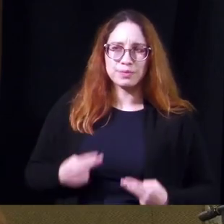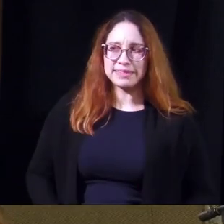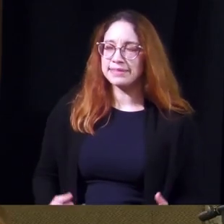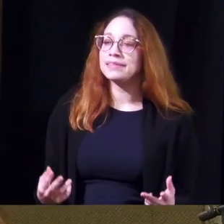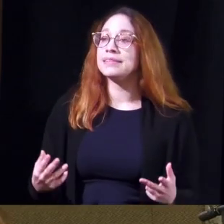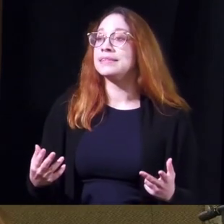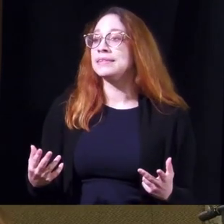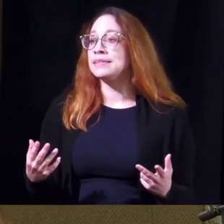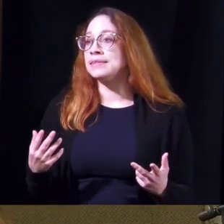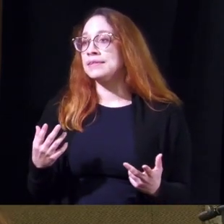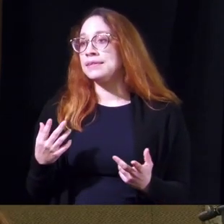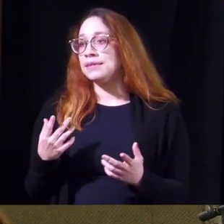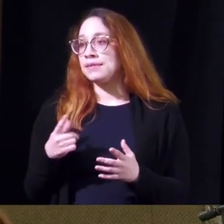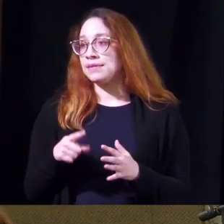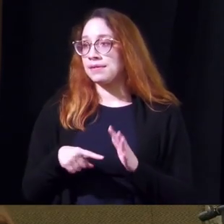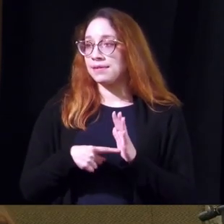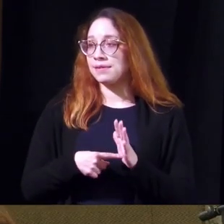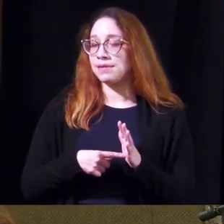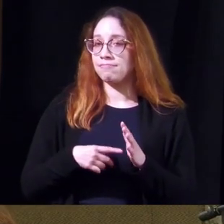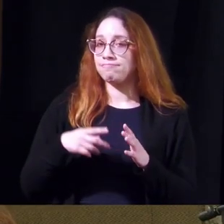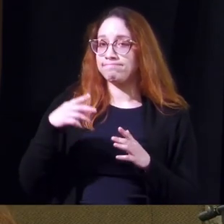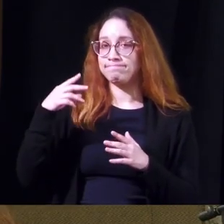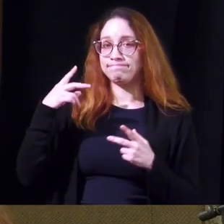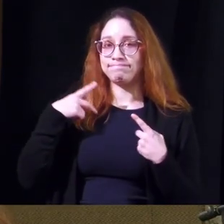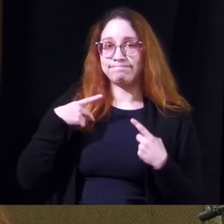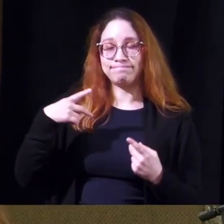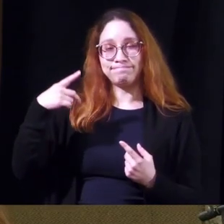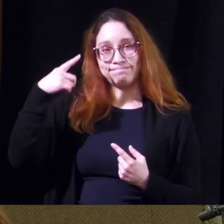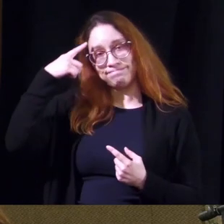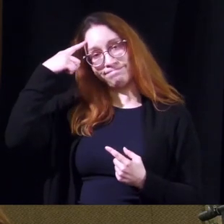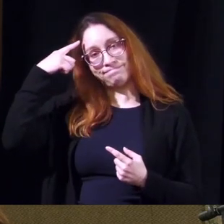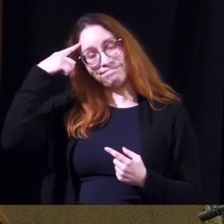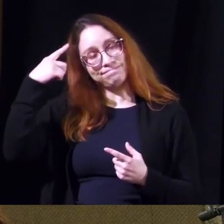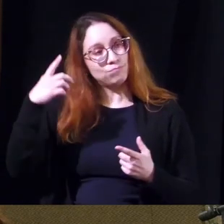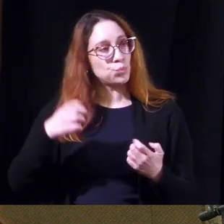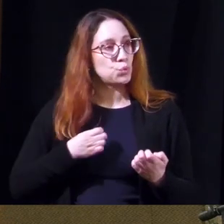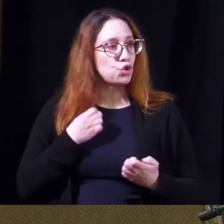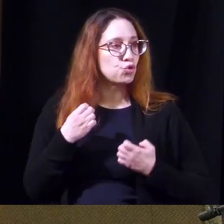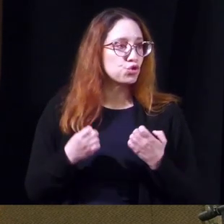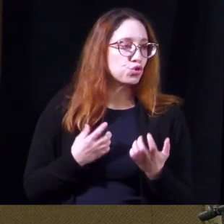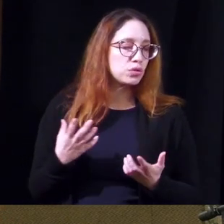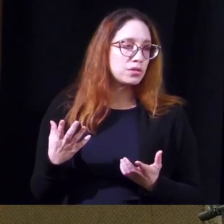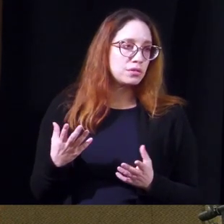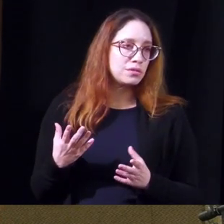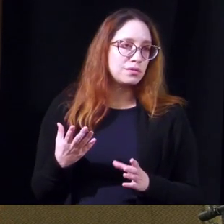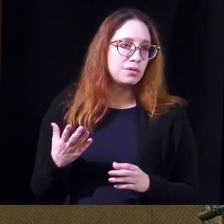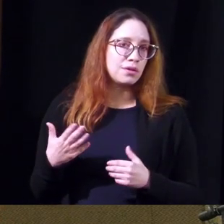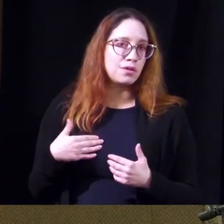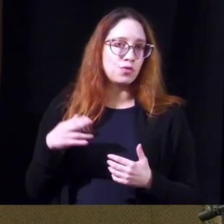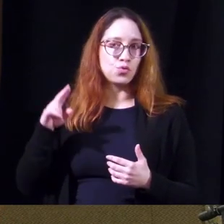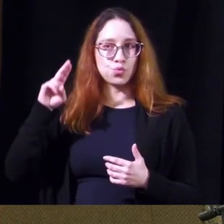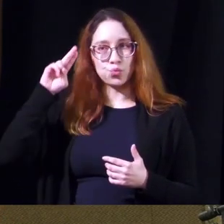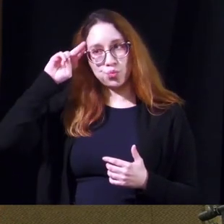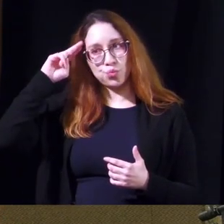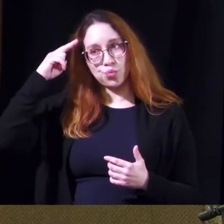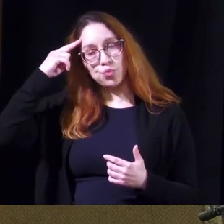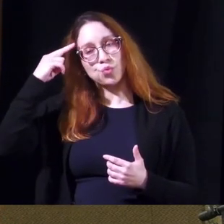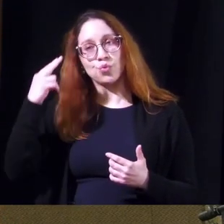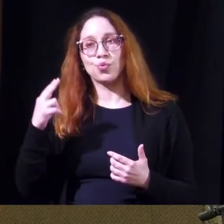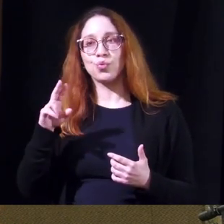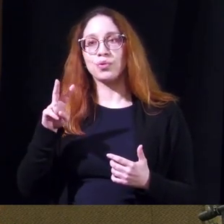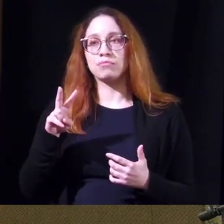so there's the psychological there's the emotional there's the the neurological there's the